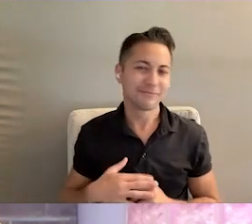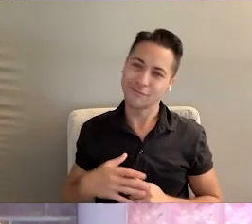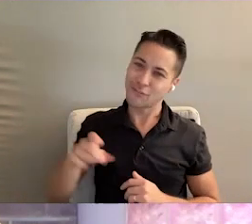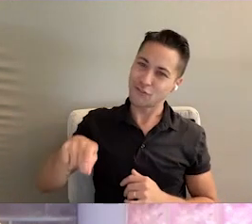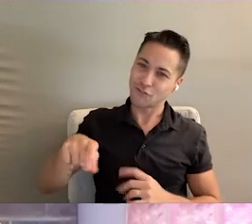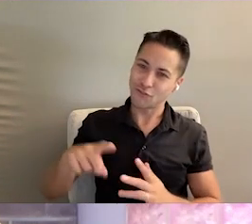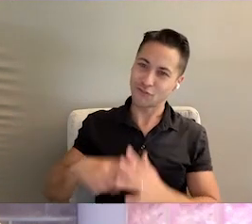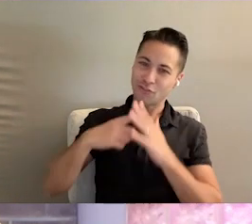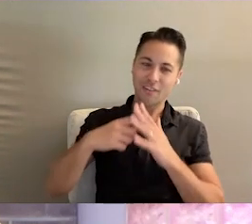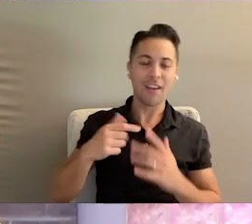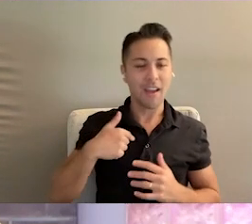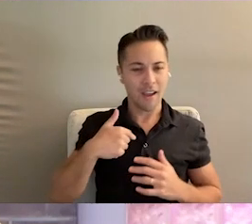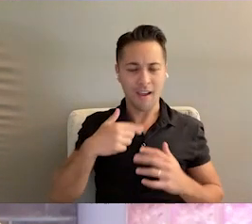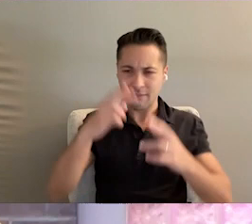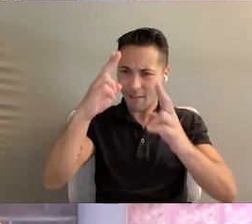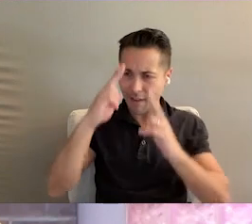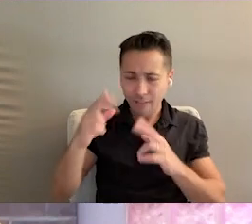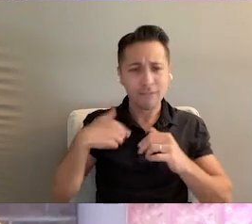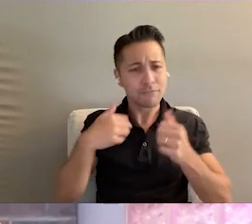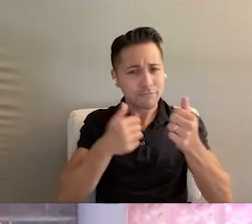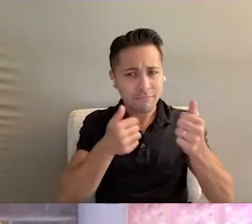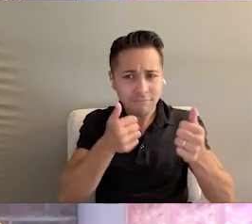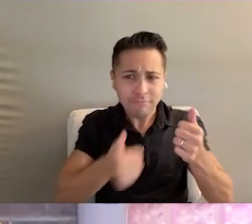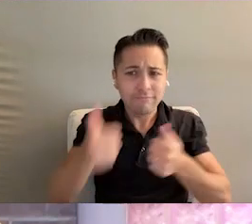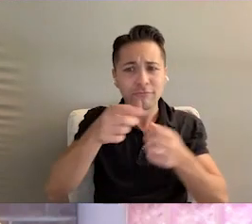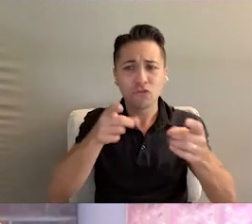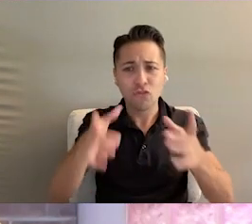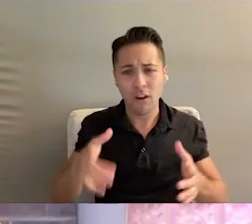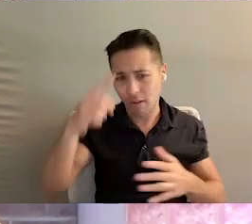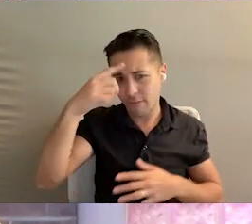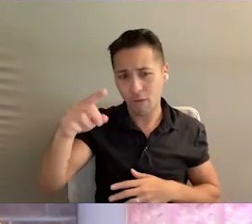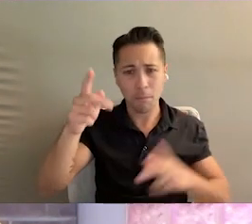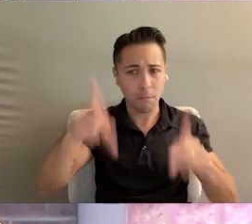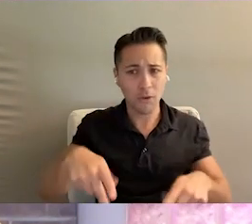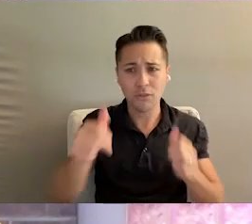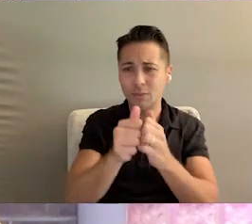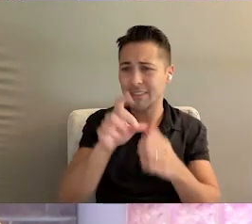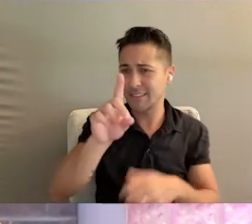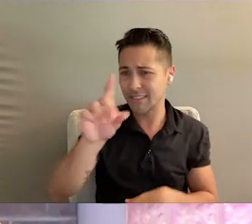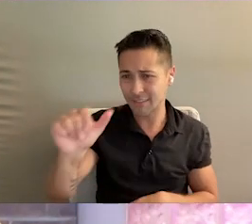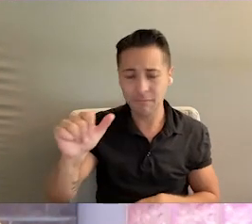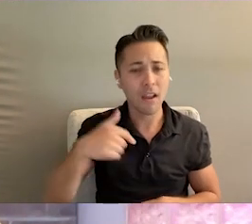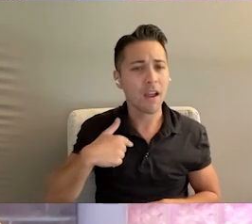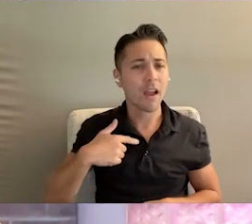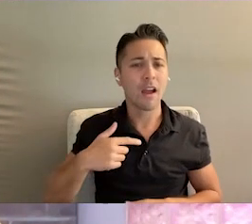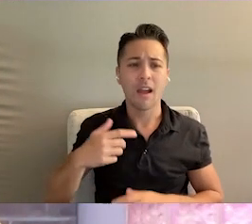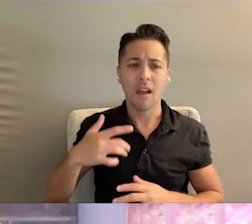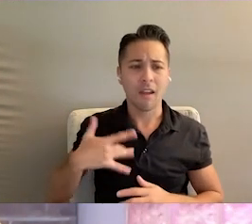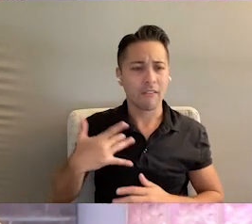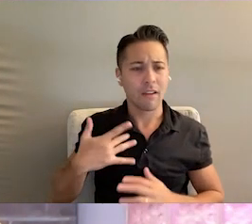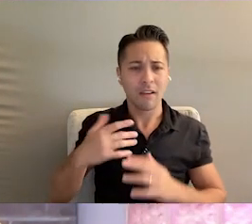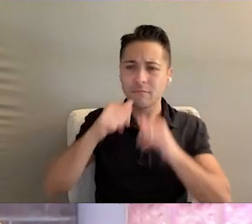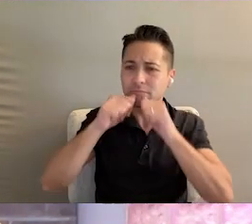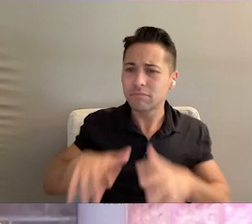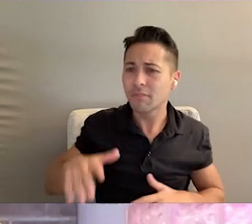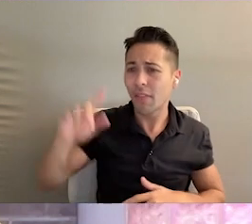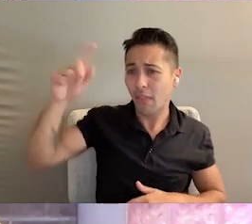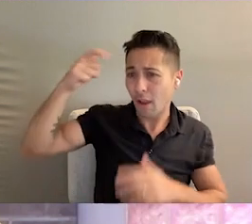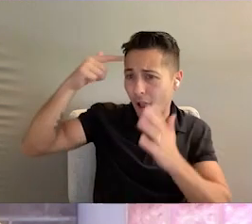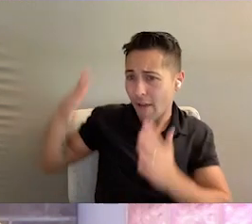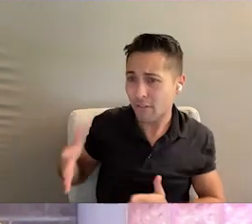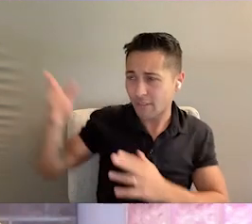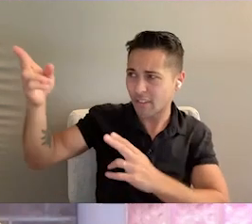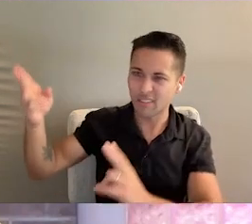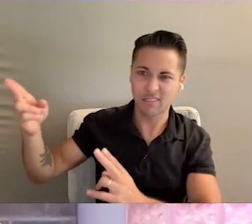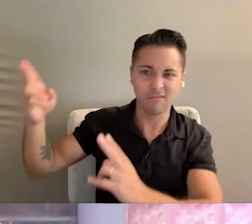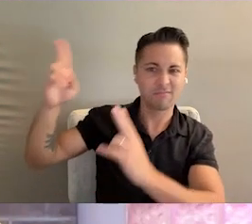serving as the director for the Agency for Persons with Disabilities. I am so appreciative of the governor for the trust that he has placed in me to serve